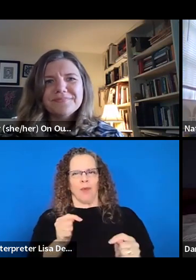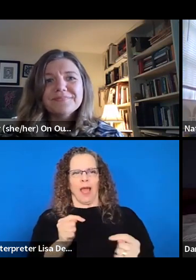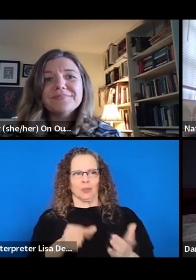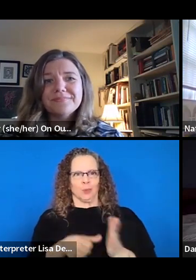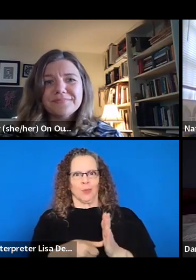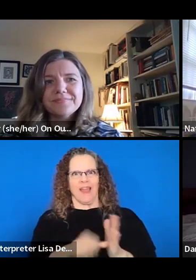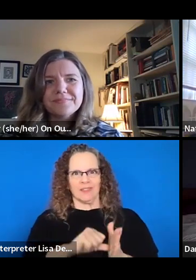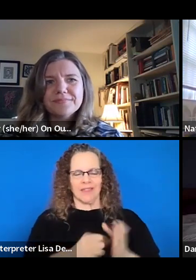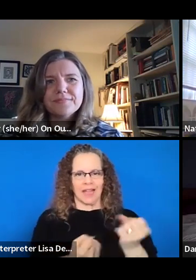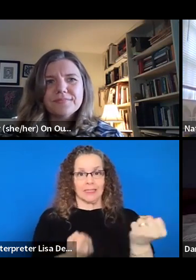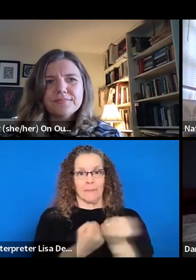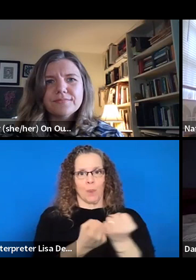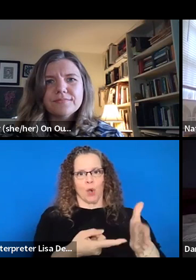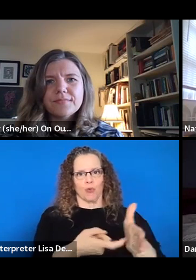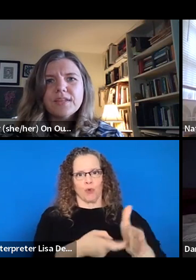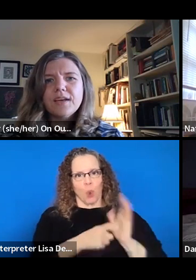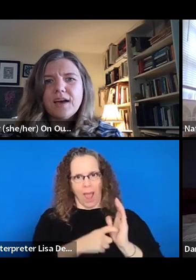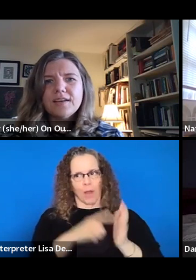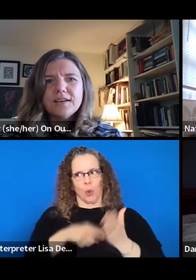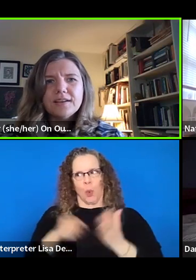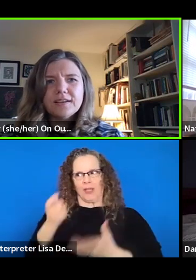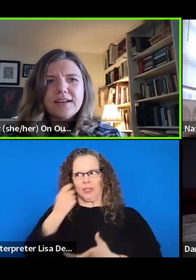required for what Natalie just suggested.